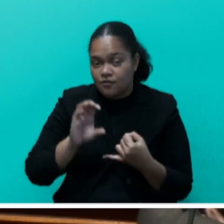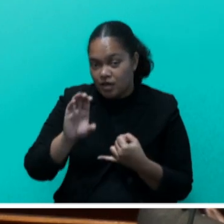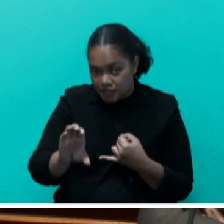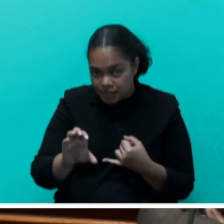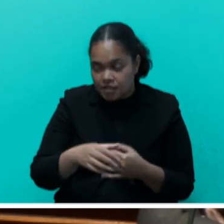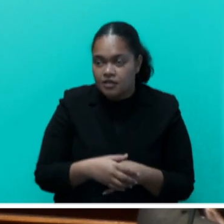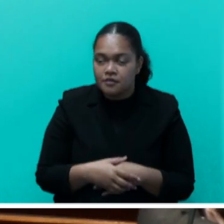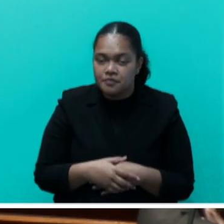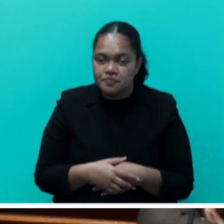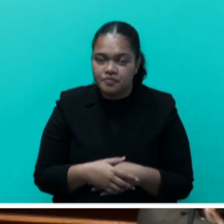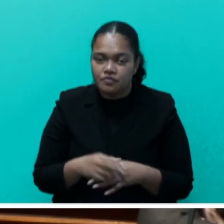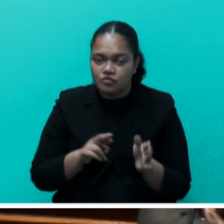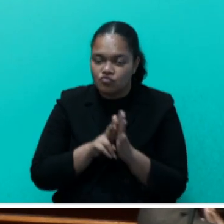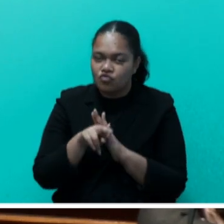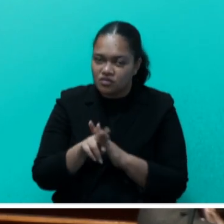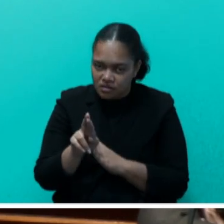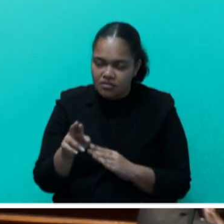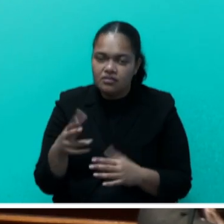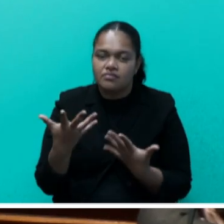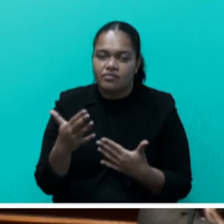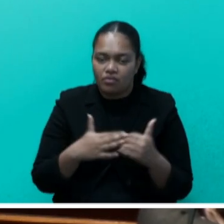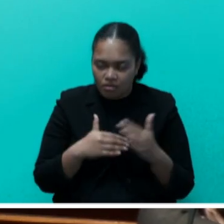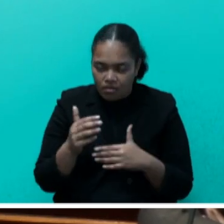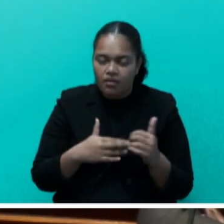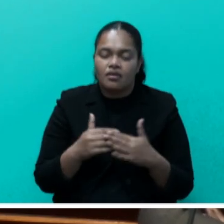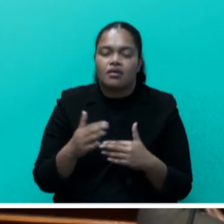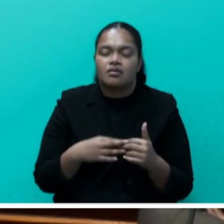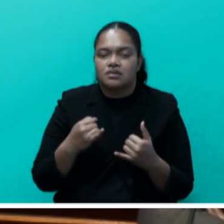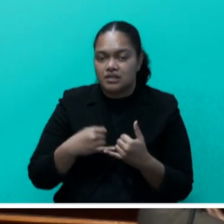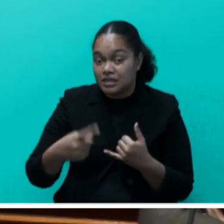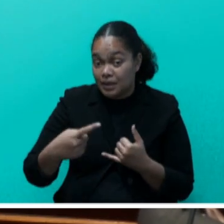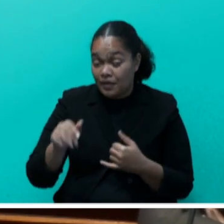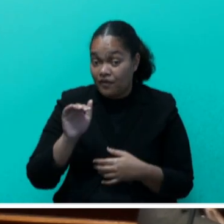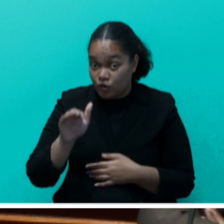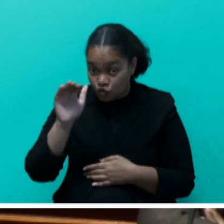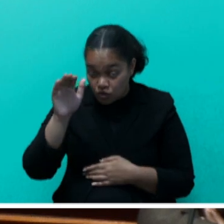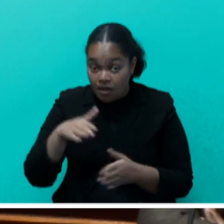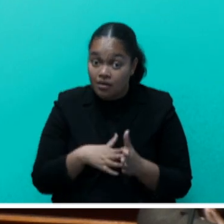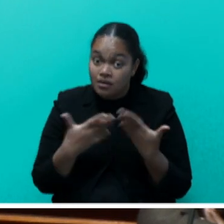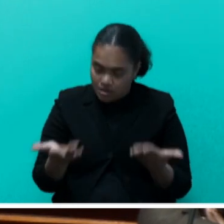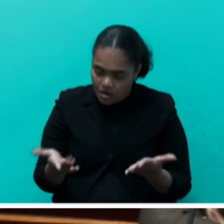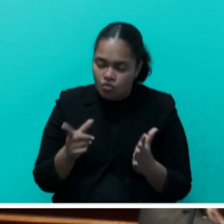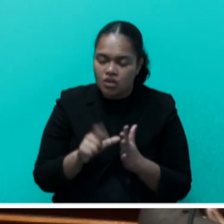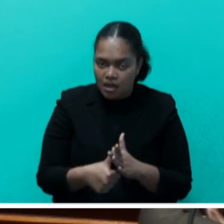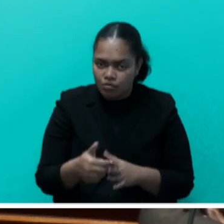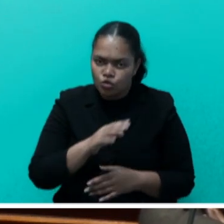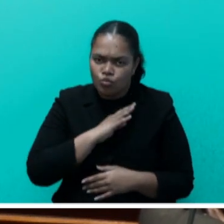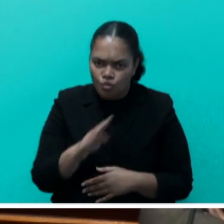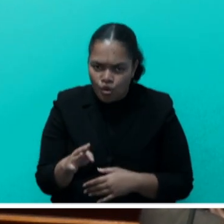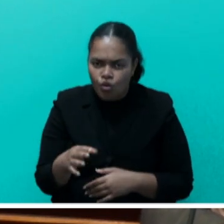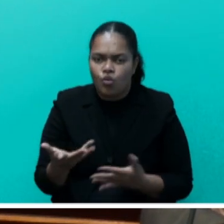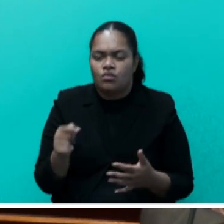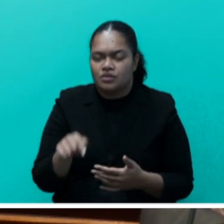green and resilient infrastructure is essential for our survival and sustainable future. Now is the time to be bold, take decisive